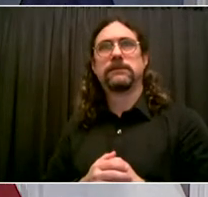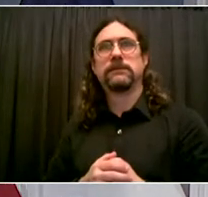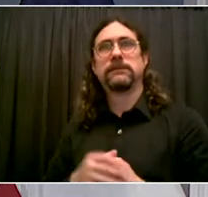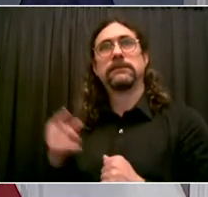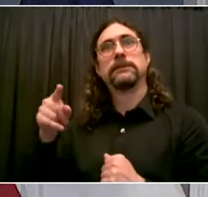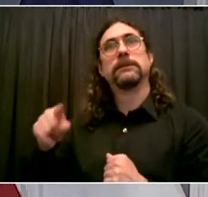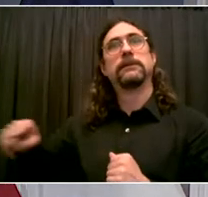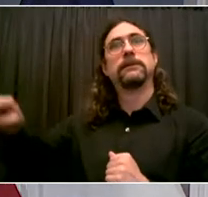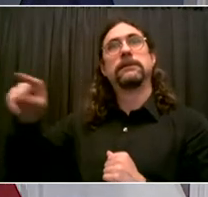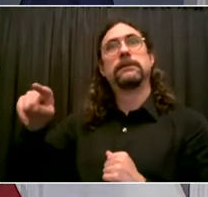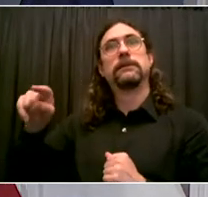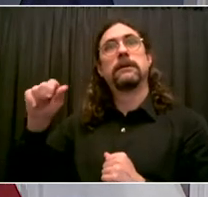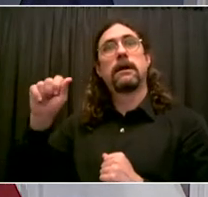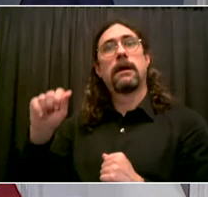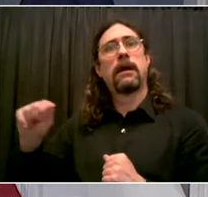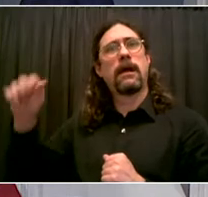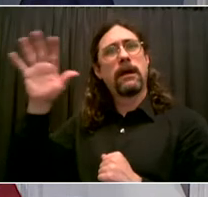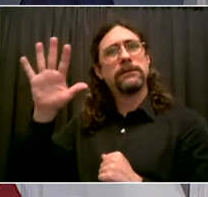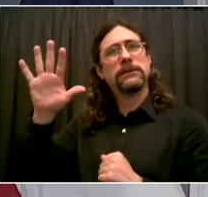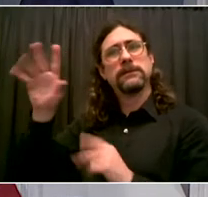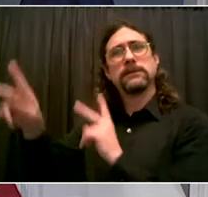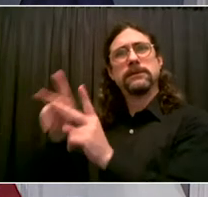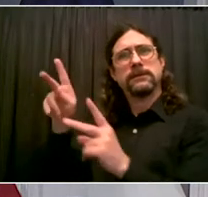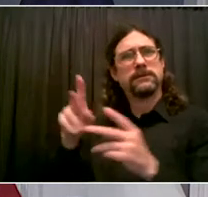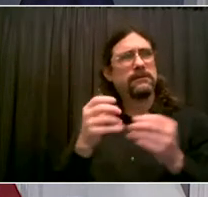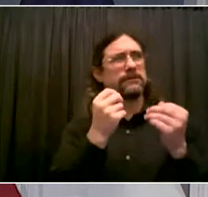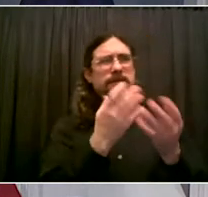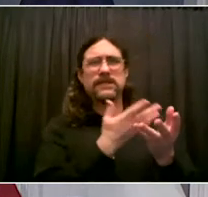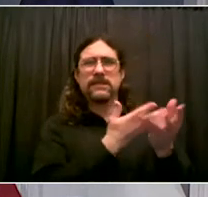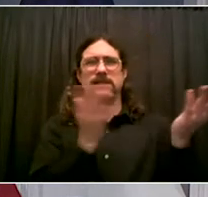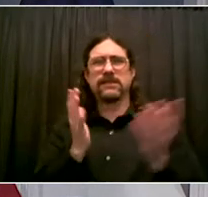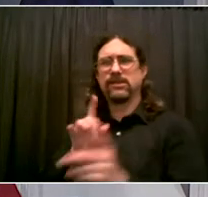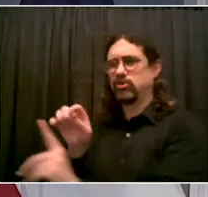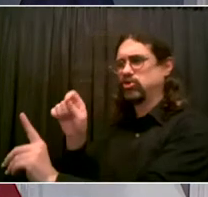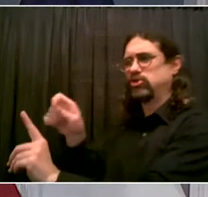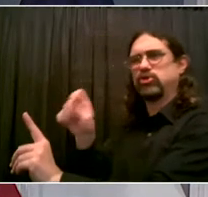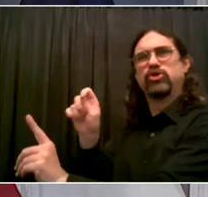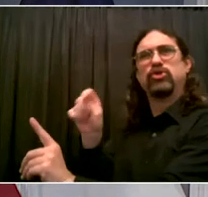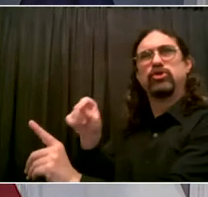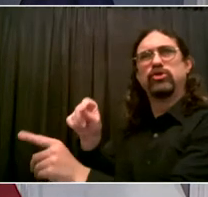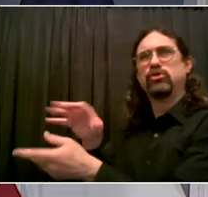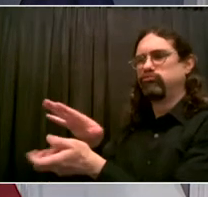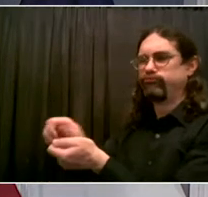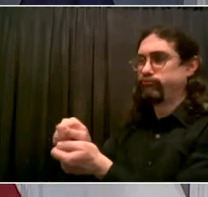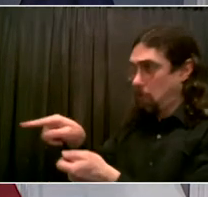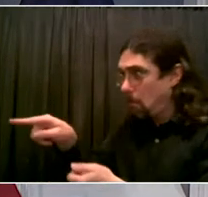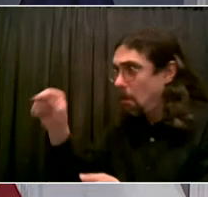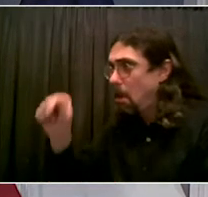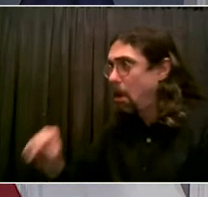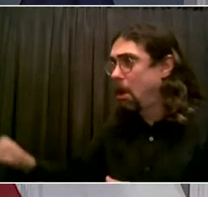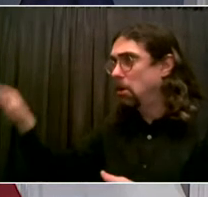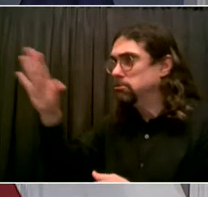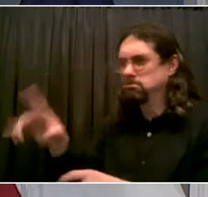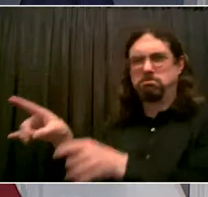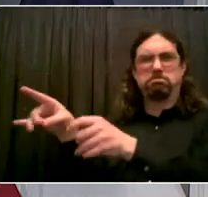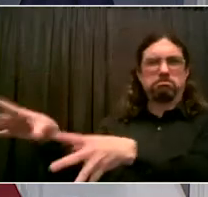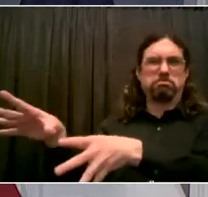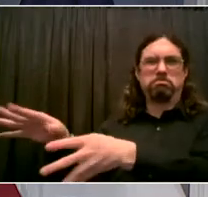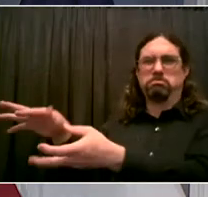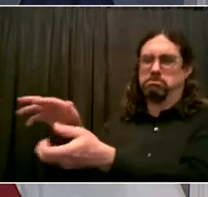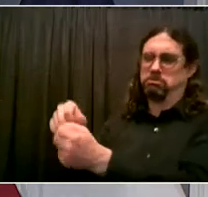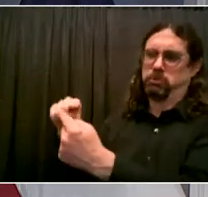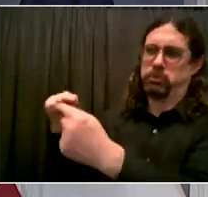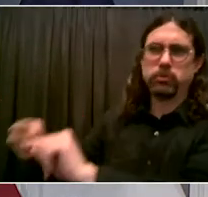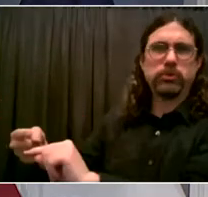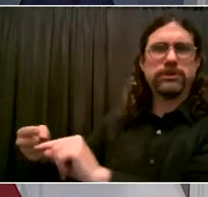numbers. We hope we need to get a handle on the mental health of our neighbors before